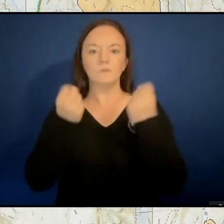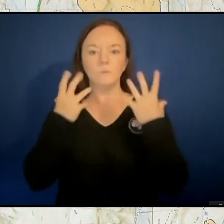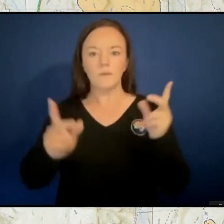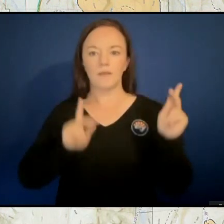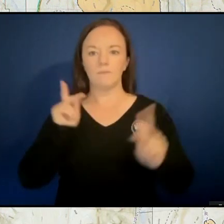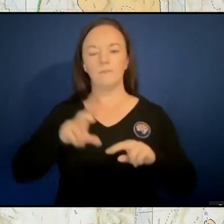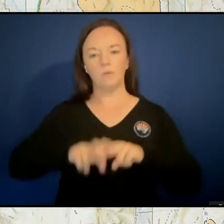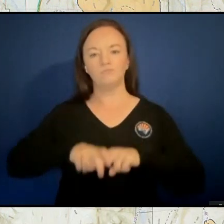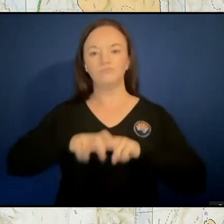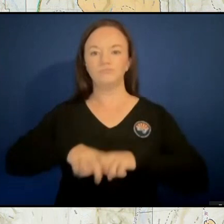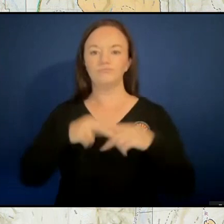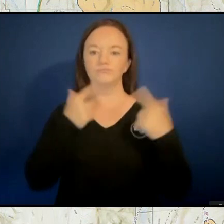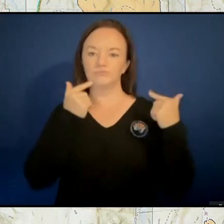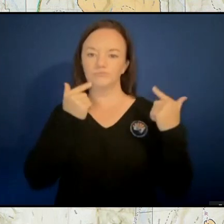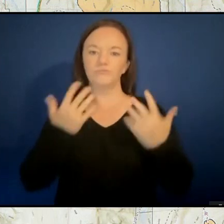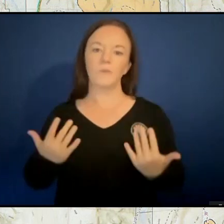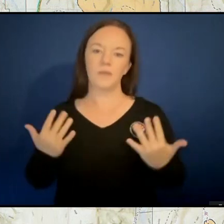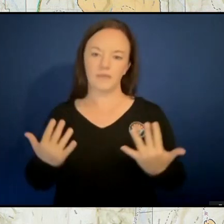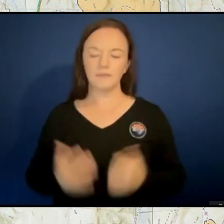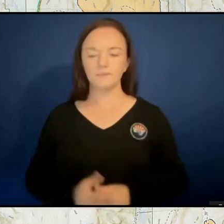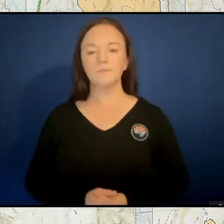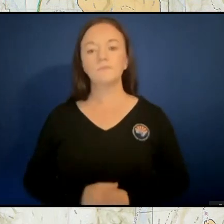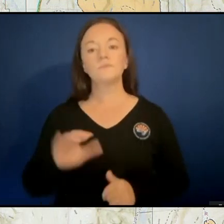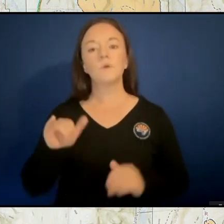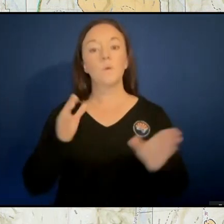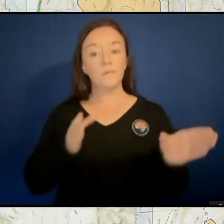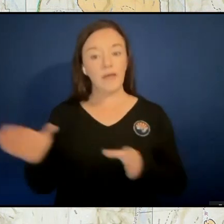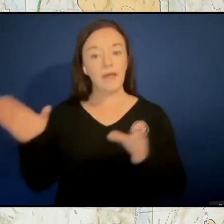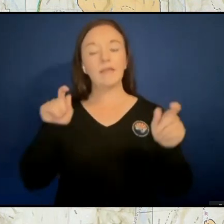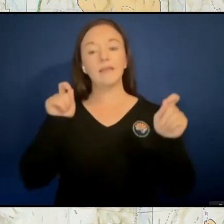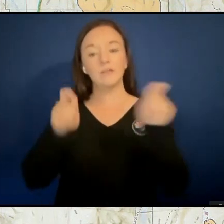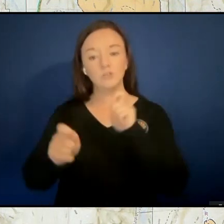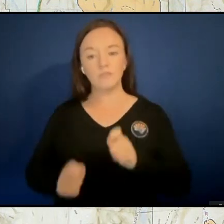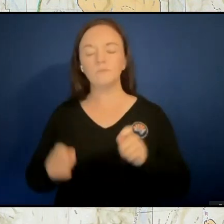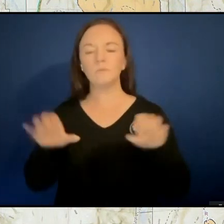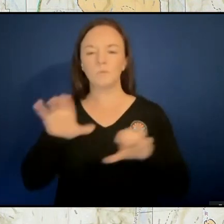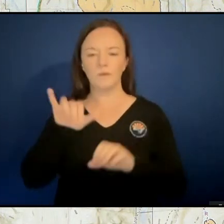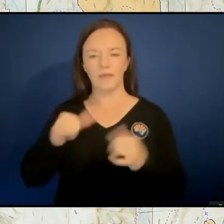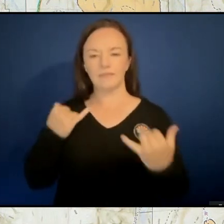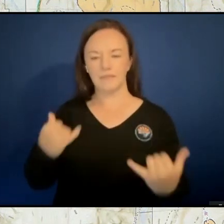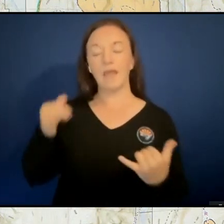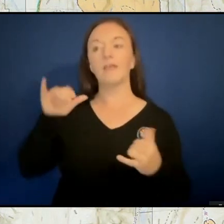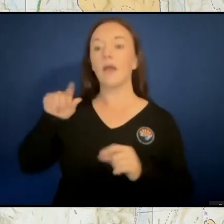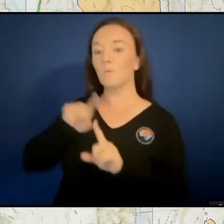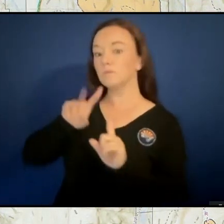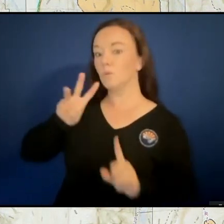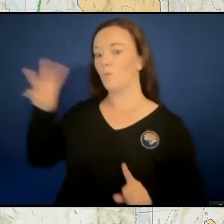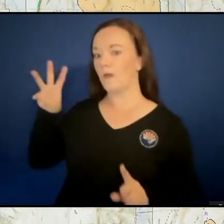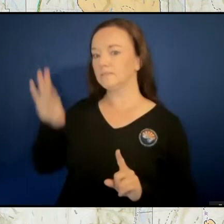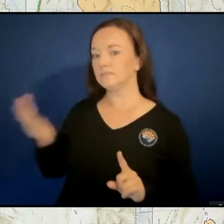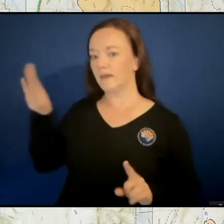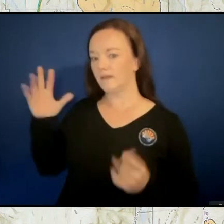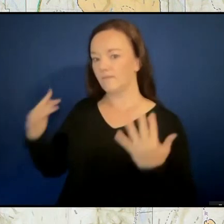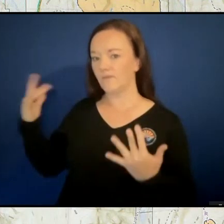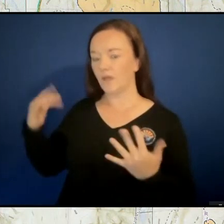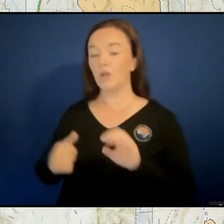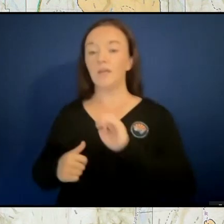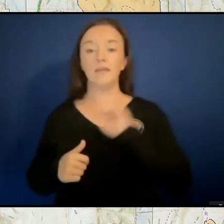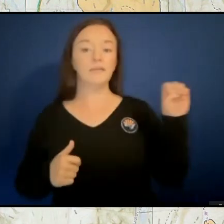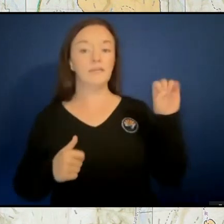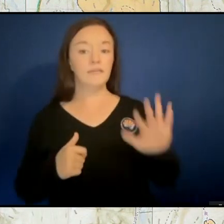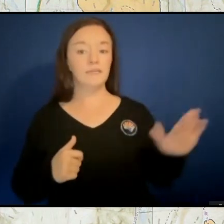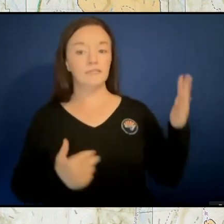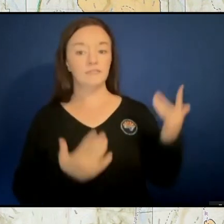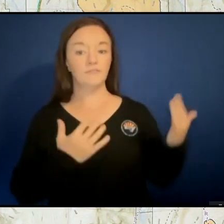So that, that planning and that adjustment is taking place today. So that was on the west side of the fire. On the east side of the fire, there's actually an area where we had